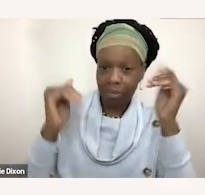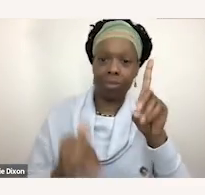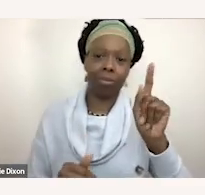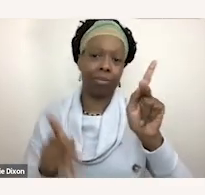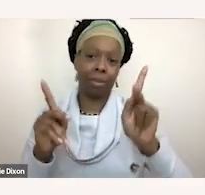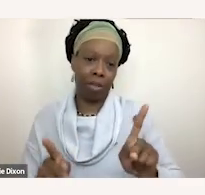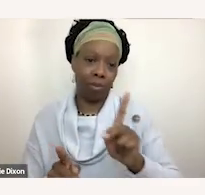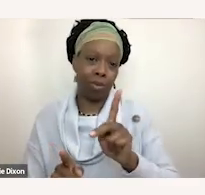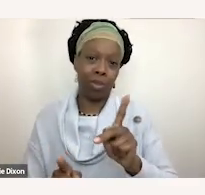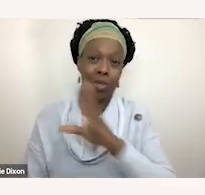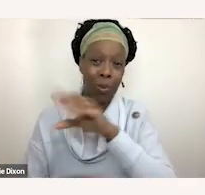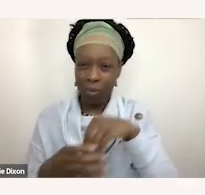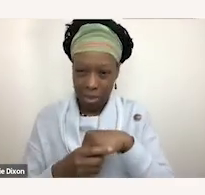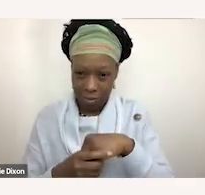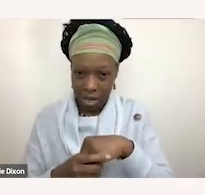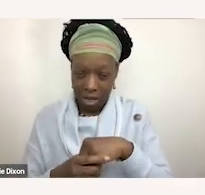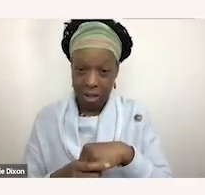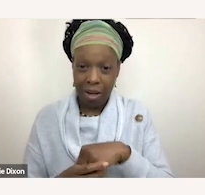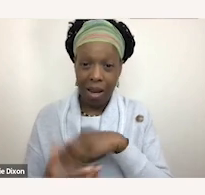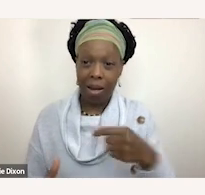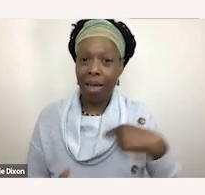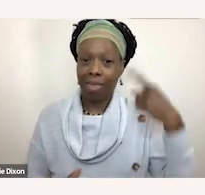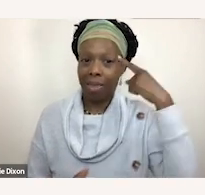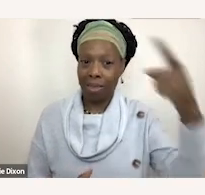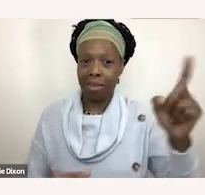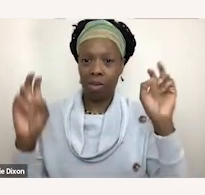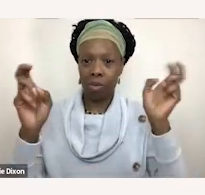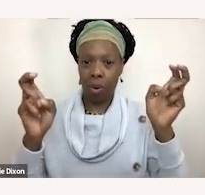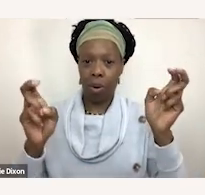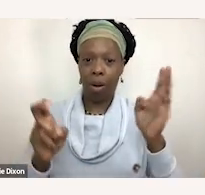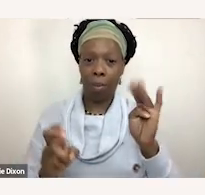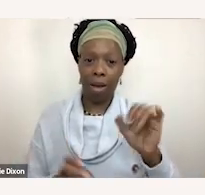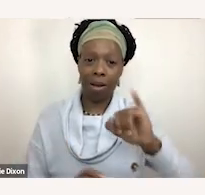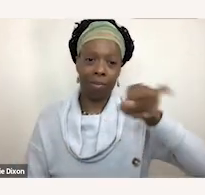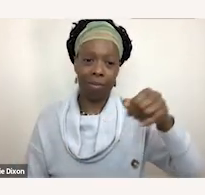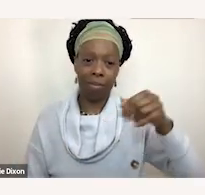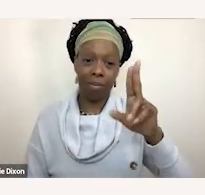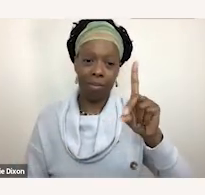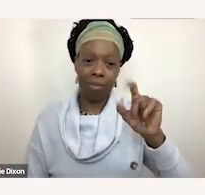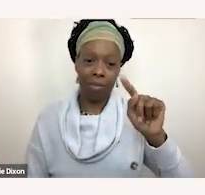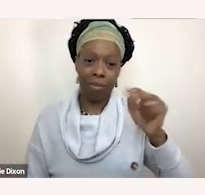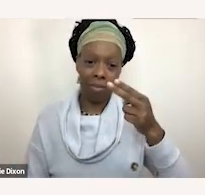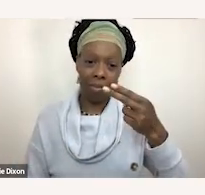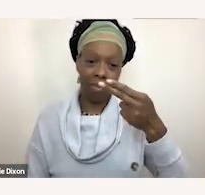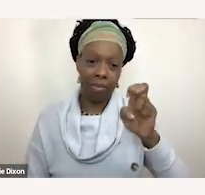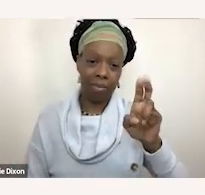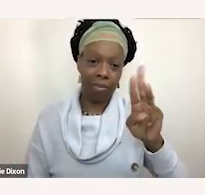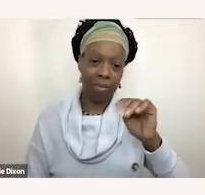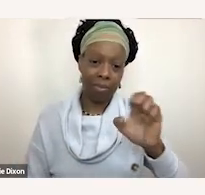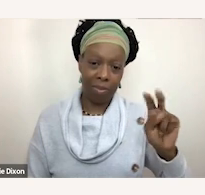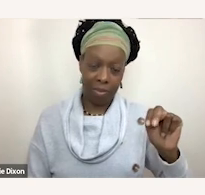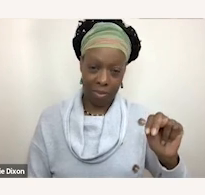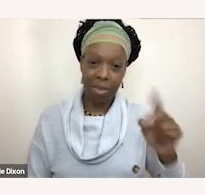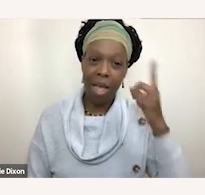and i think that this quote by judith human whom i'm excited to talk a little bit more about in the next few